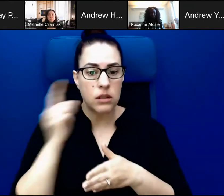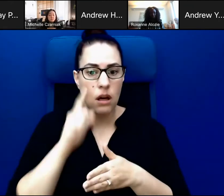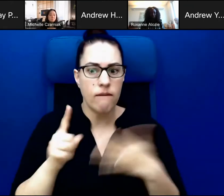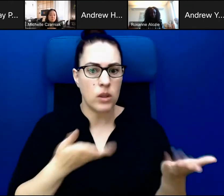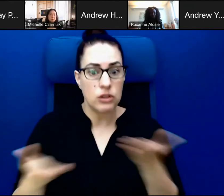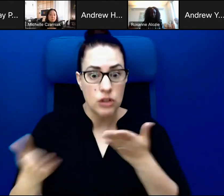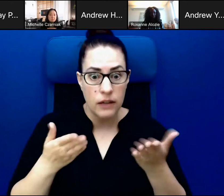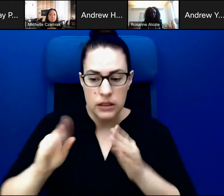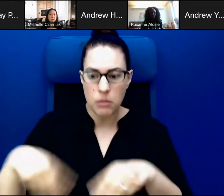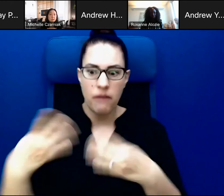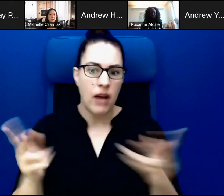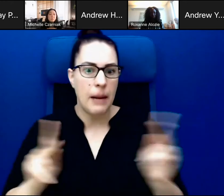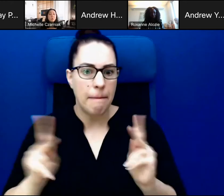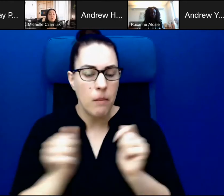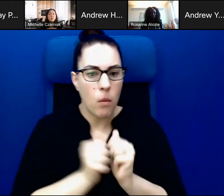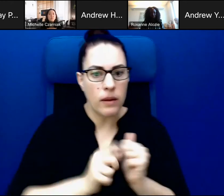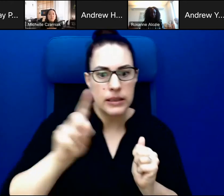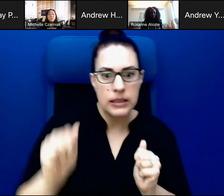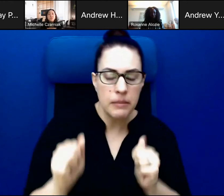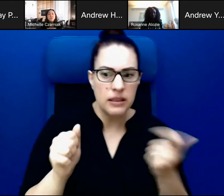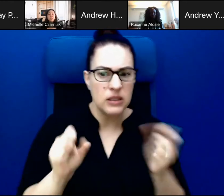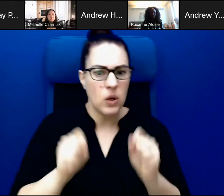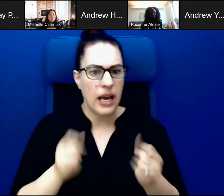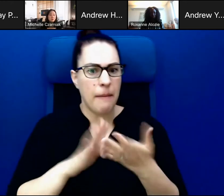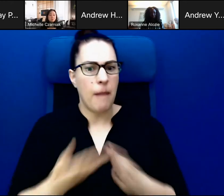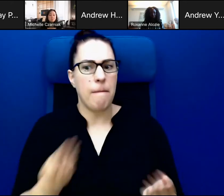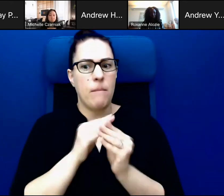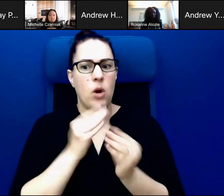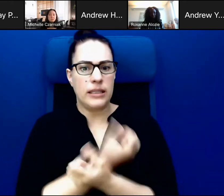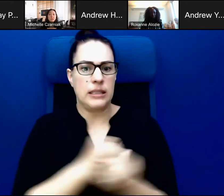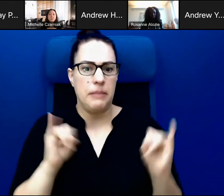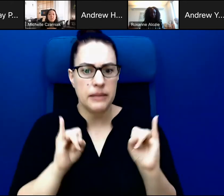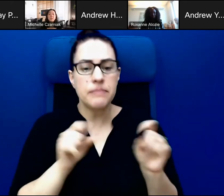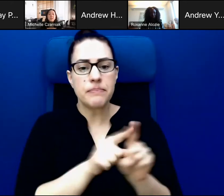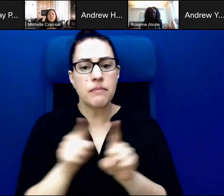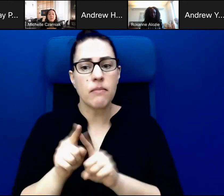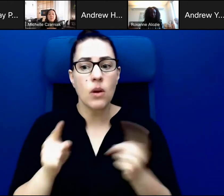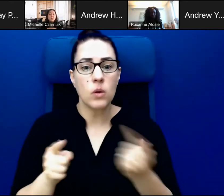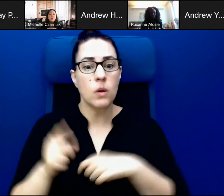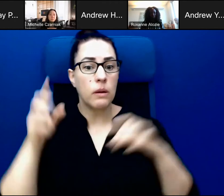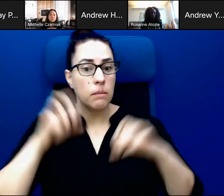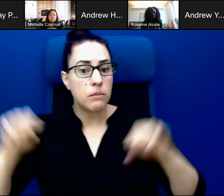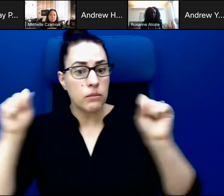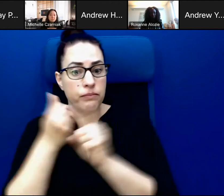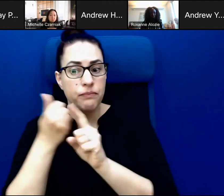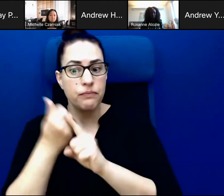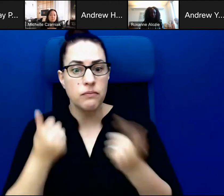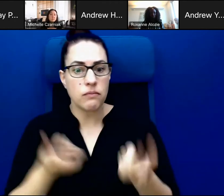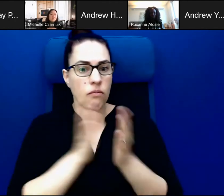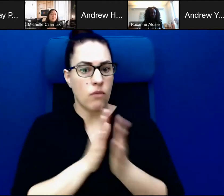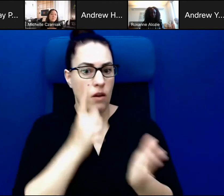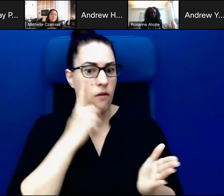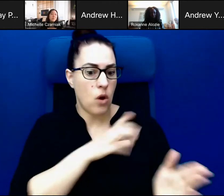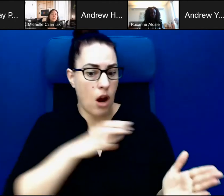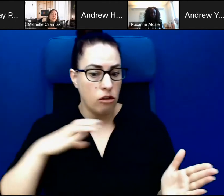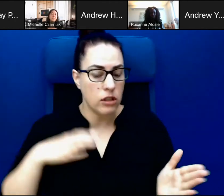disabilities live more independently. Moreover, the administration has called on Congress to eliminate sub-minimum wage provisions that often